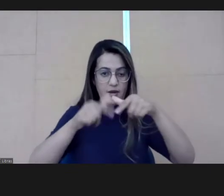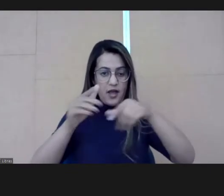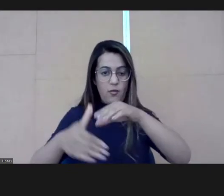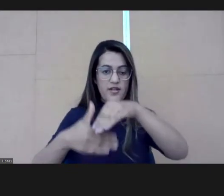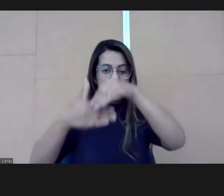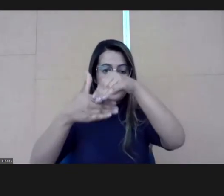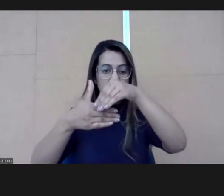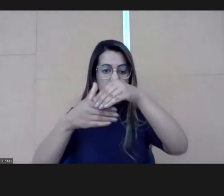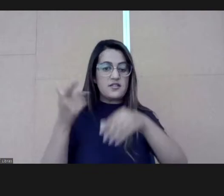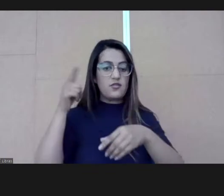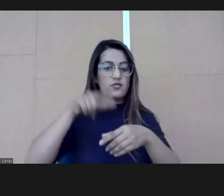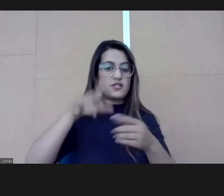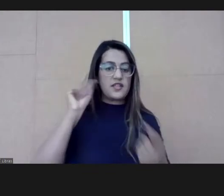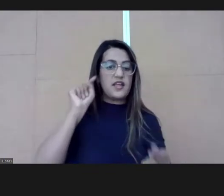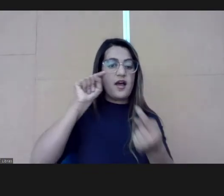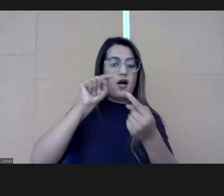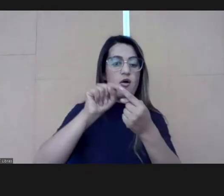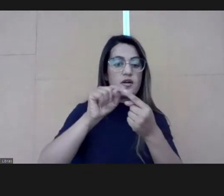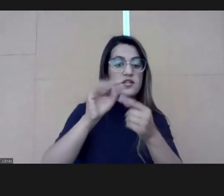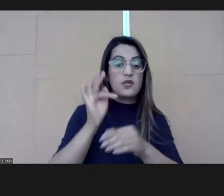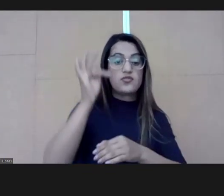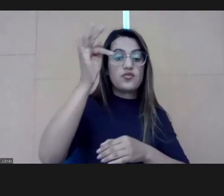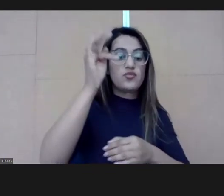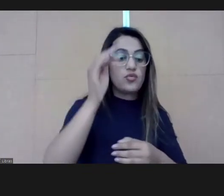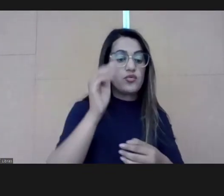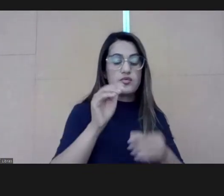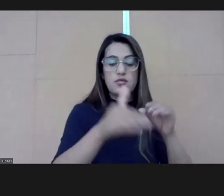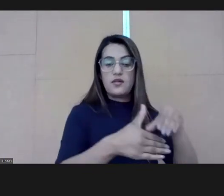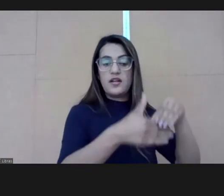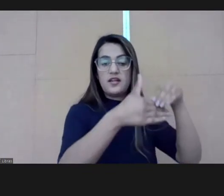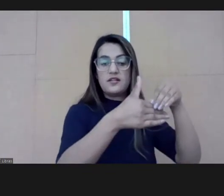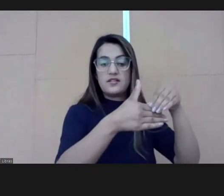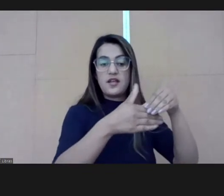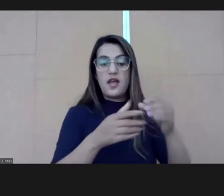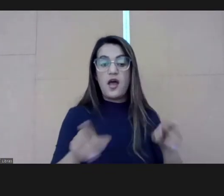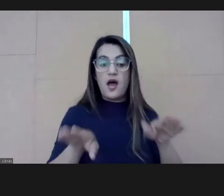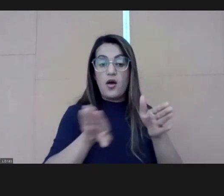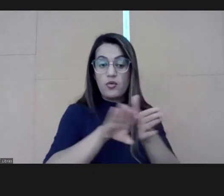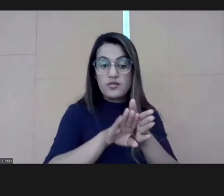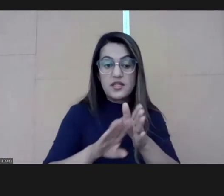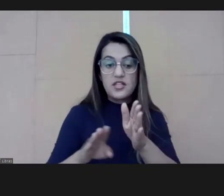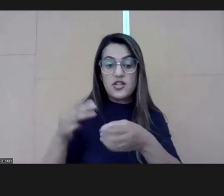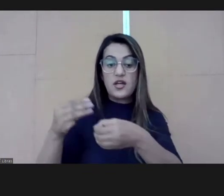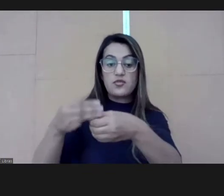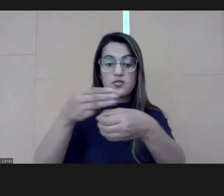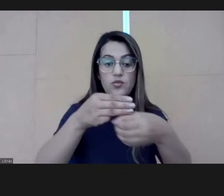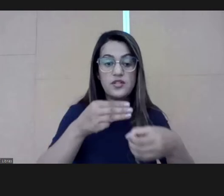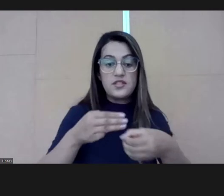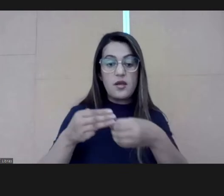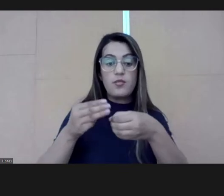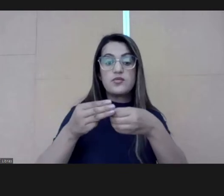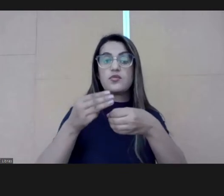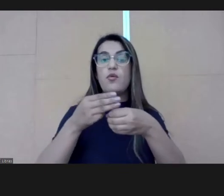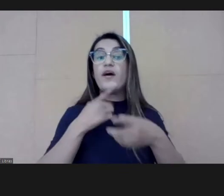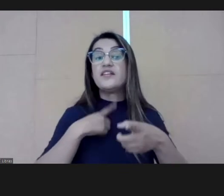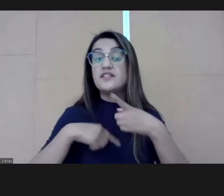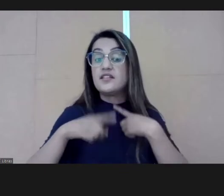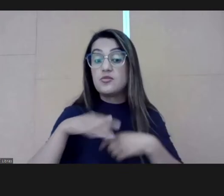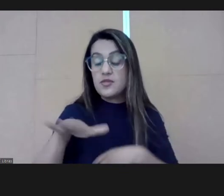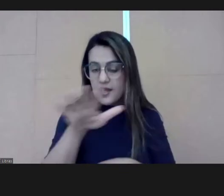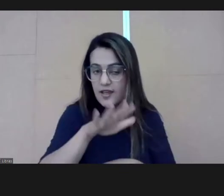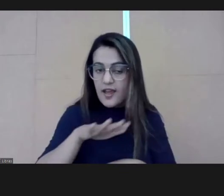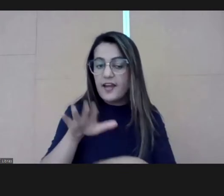only with what we've achieved, proposed, but to reach the new leadership, to go to the local